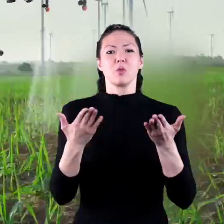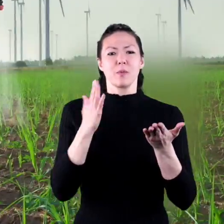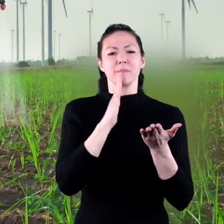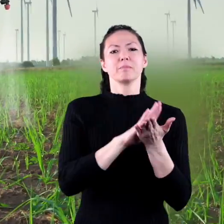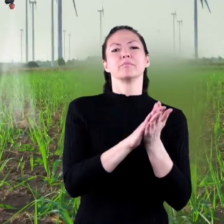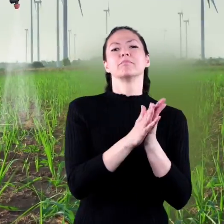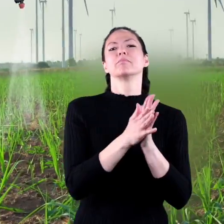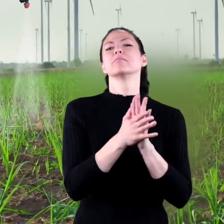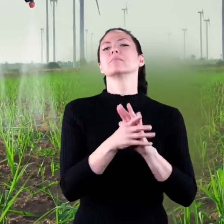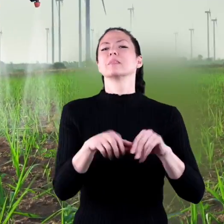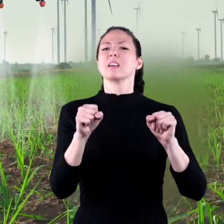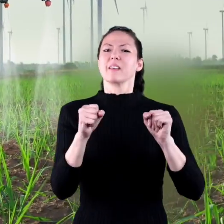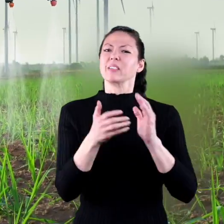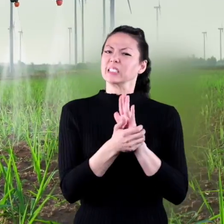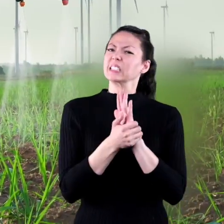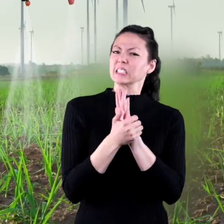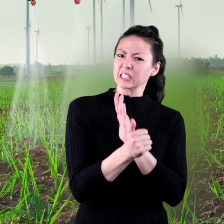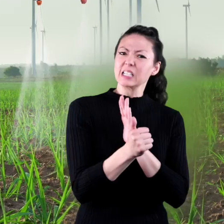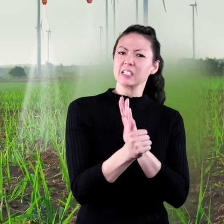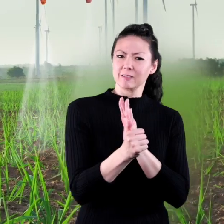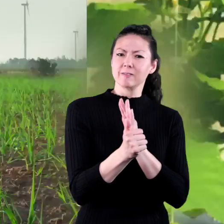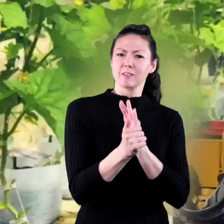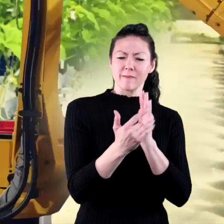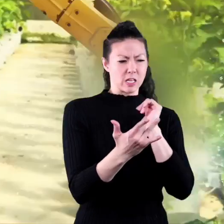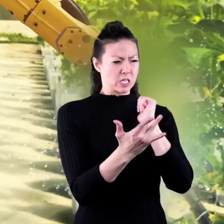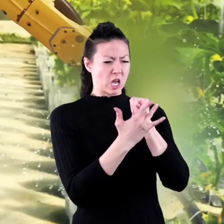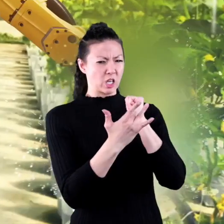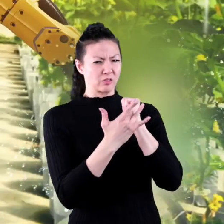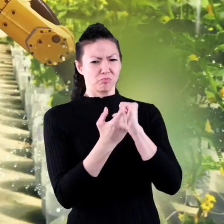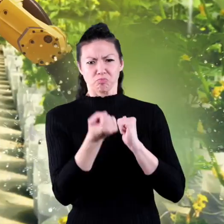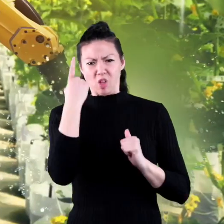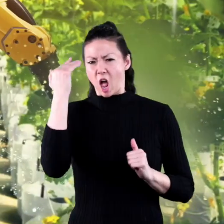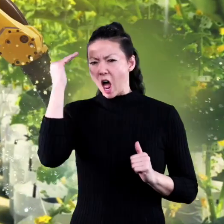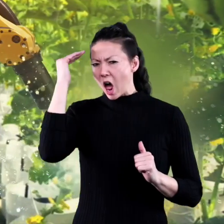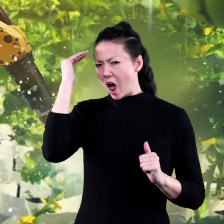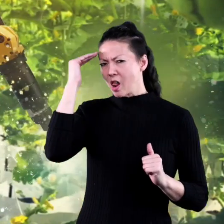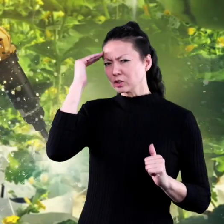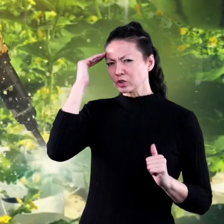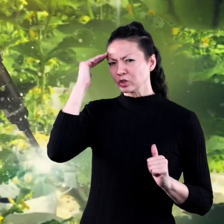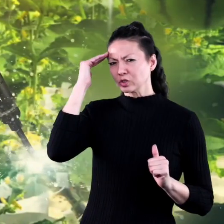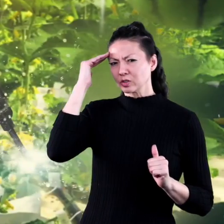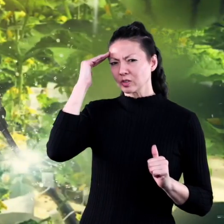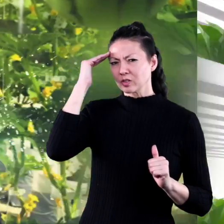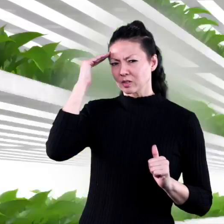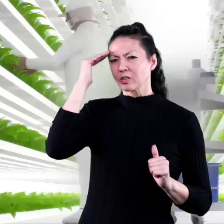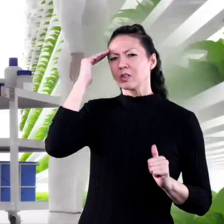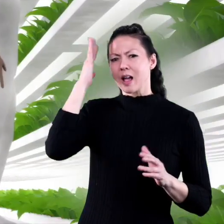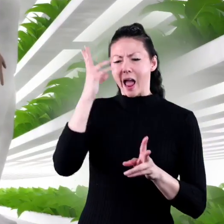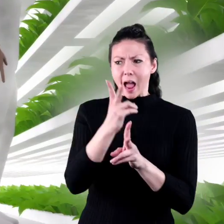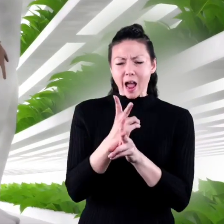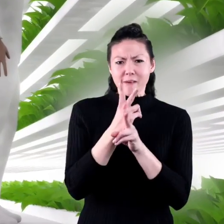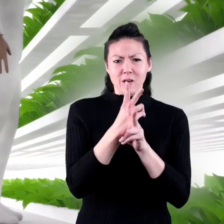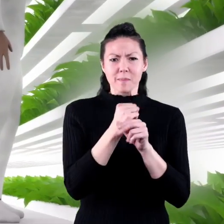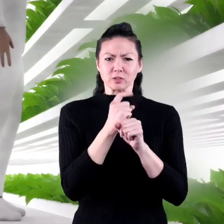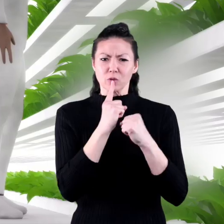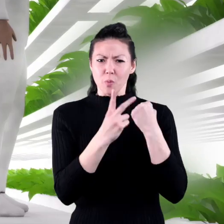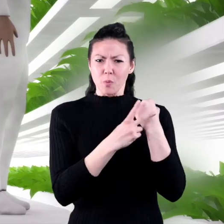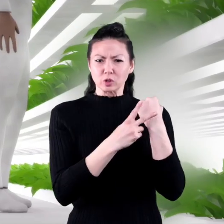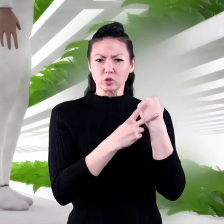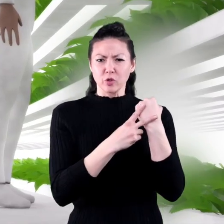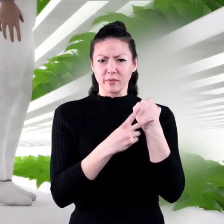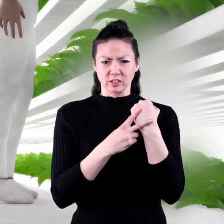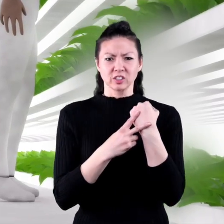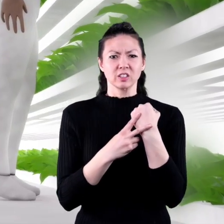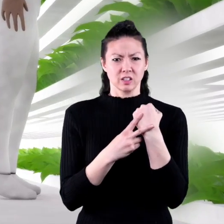natural resources will take skill. It will take ingenuity, technology and knowledge, and awareness, and careful